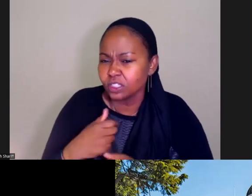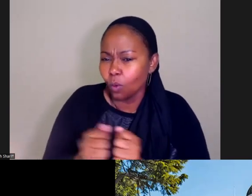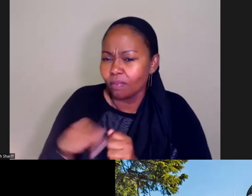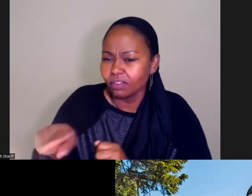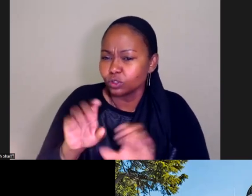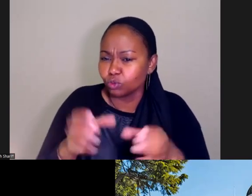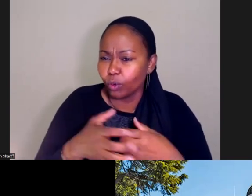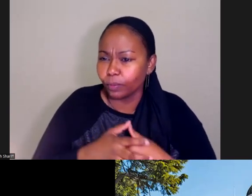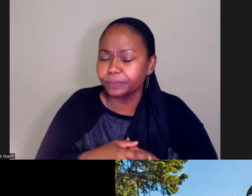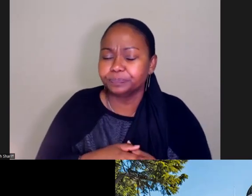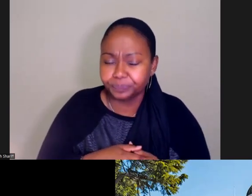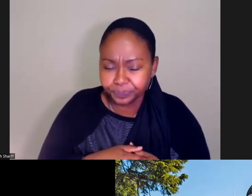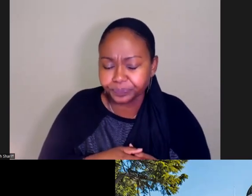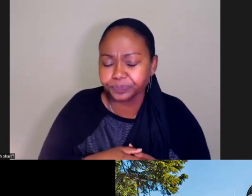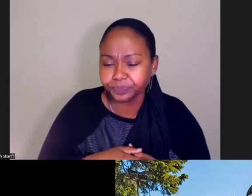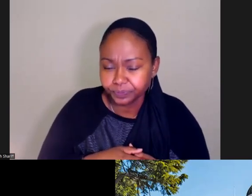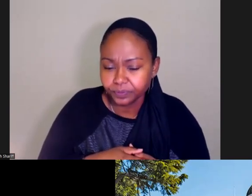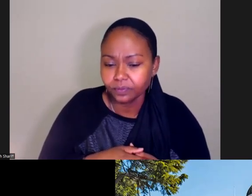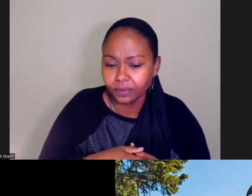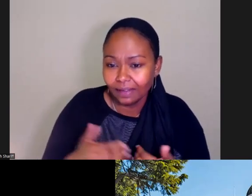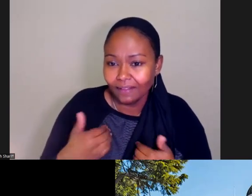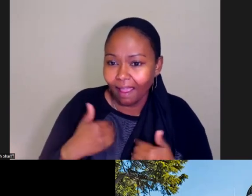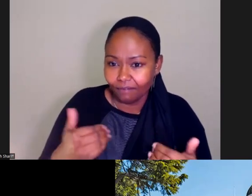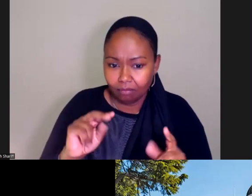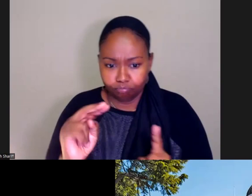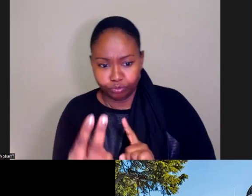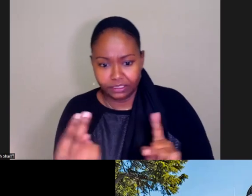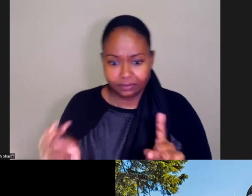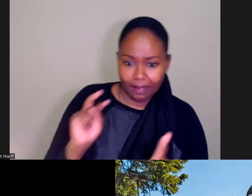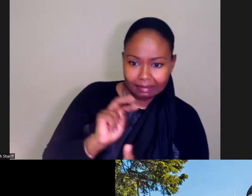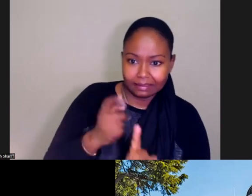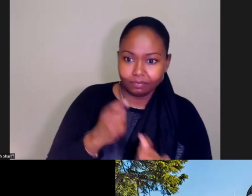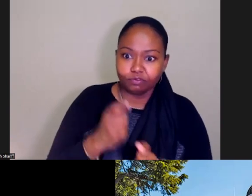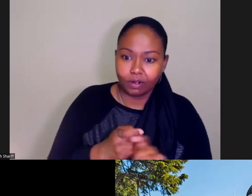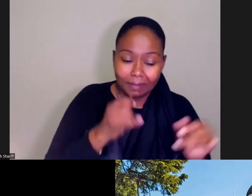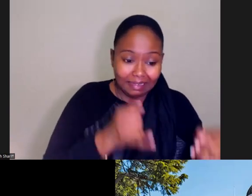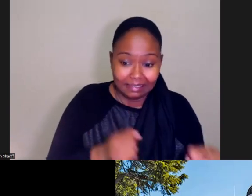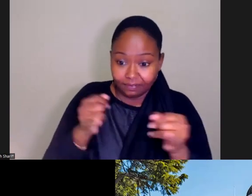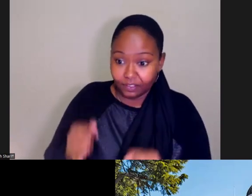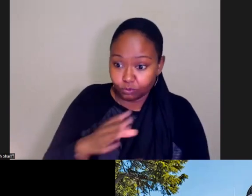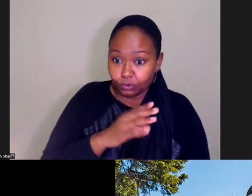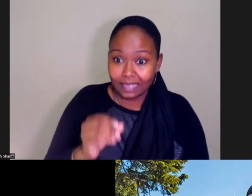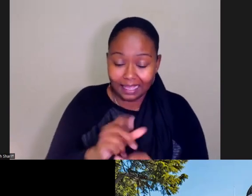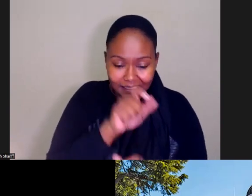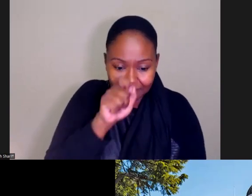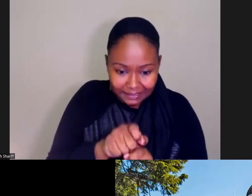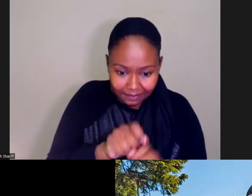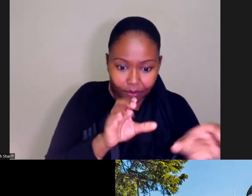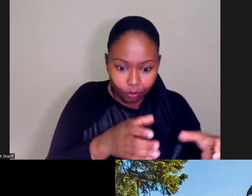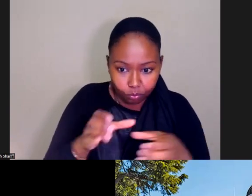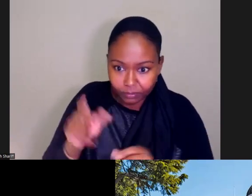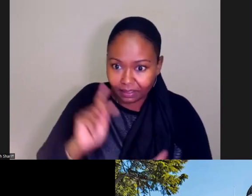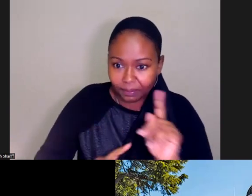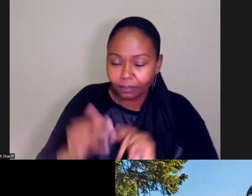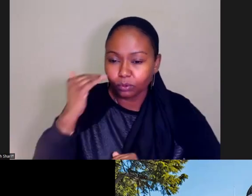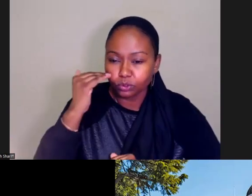getting perspective from individuals and from specific groups of people to know